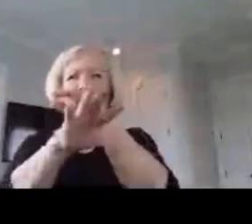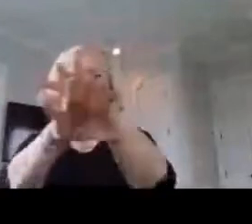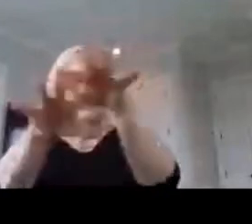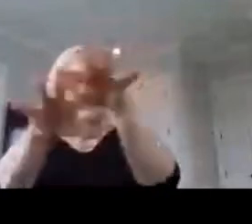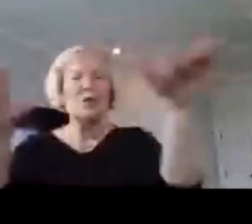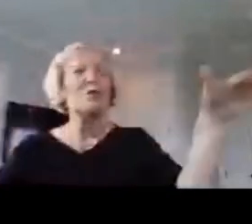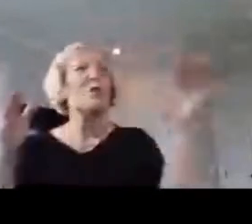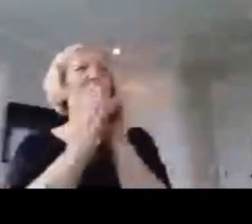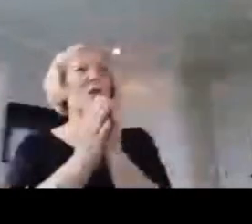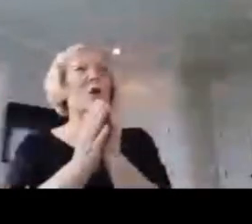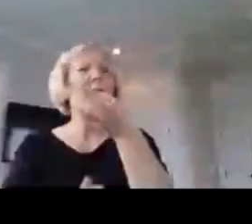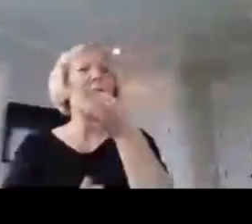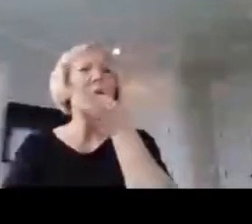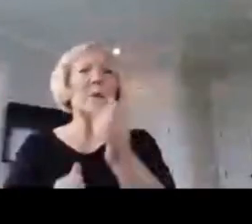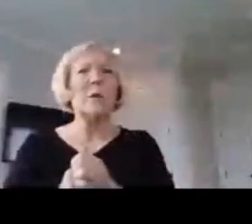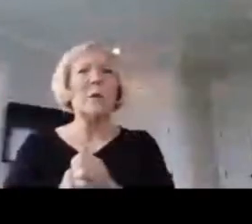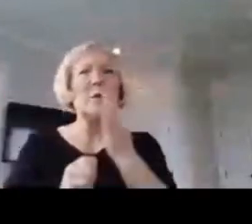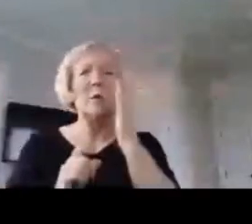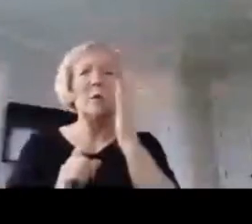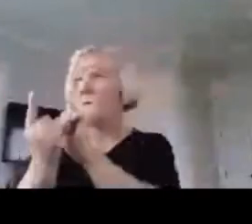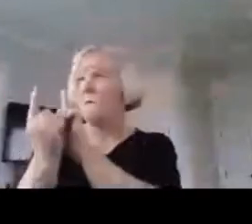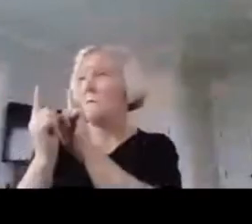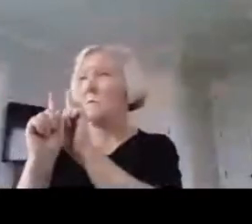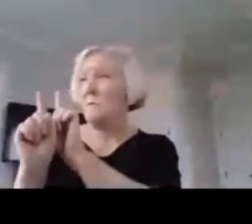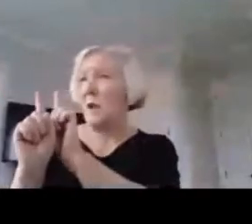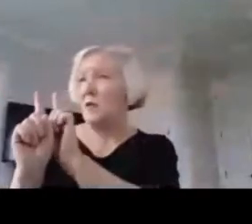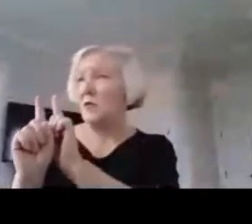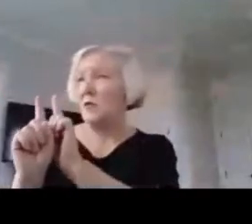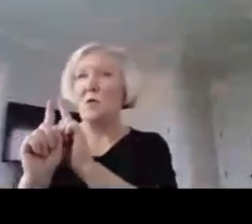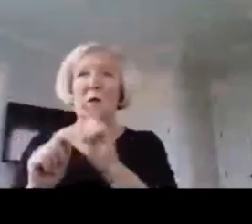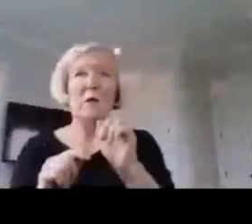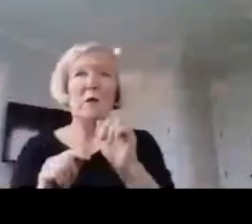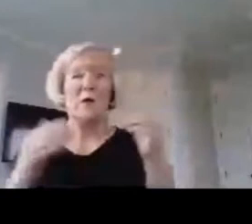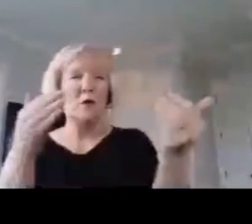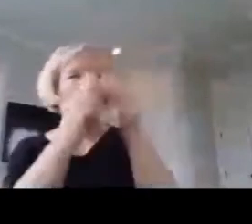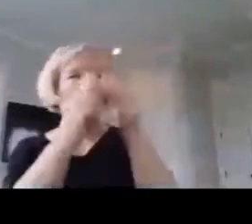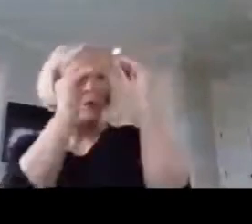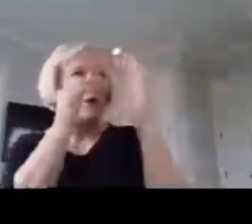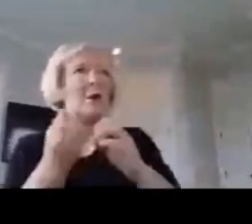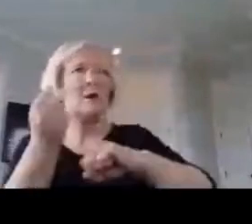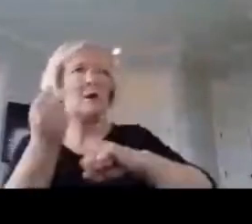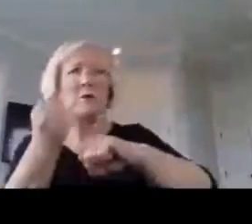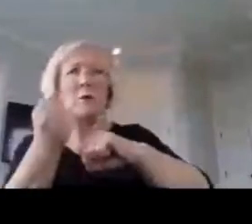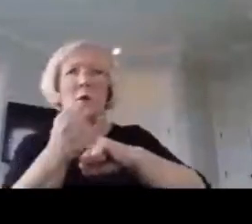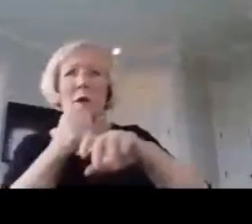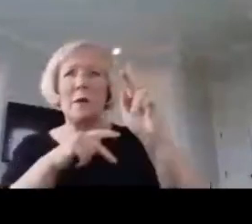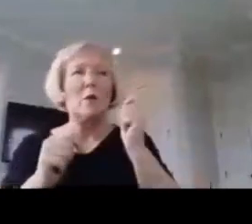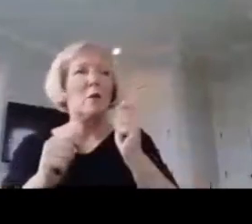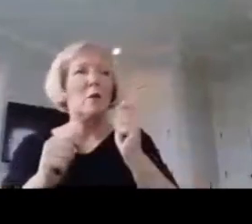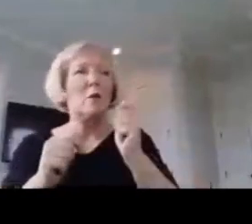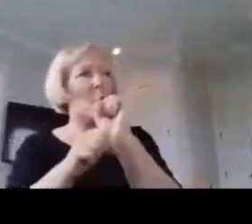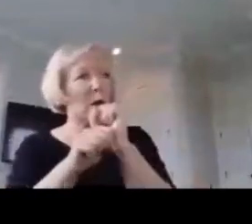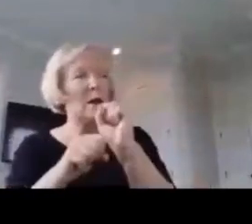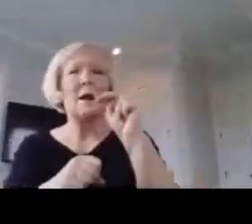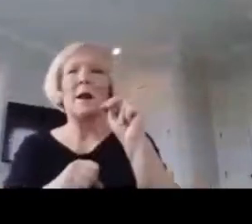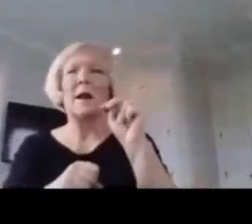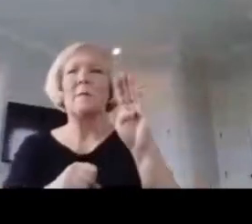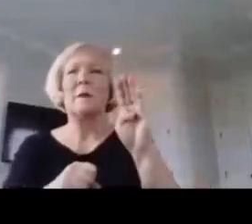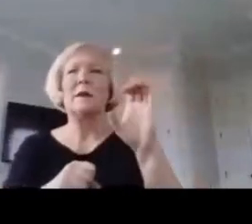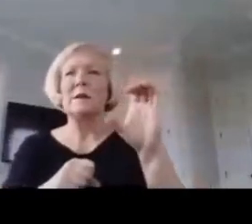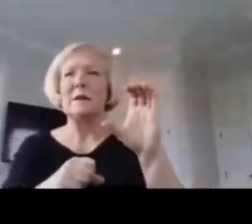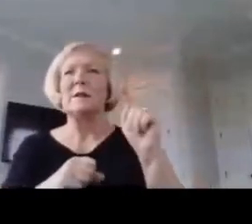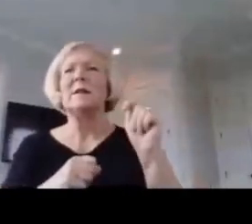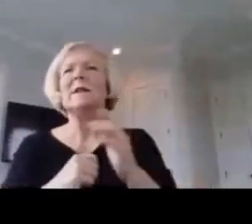Will you mentor novice teachers? Will you support candidates through national board certification? Will you blog about your